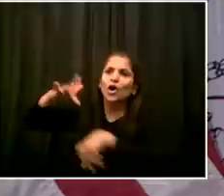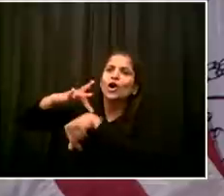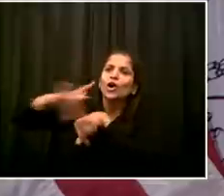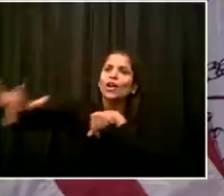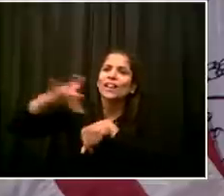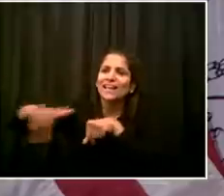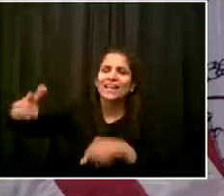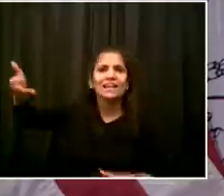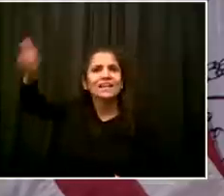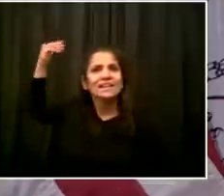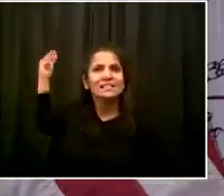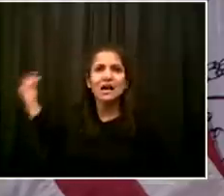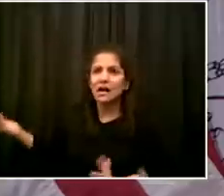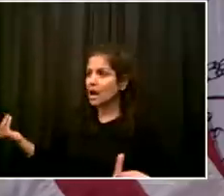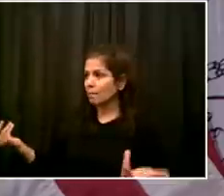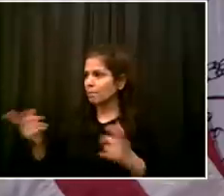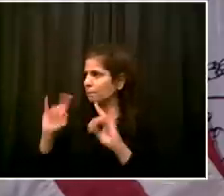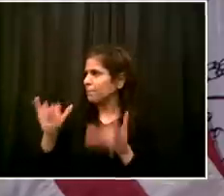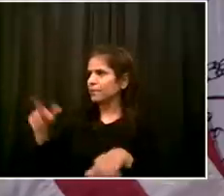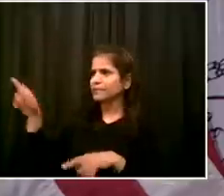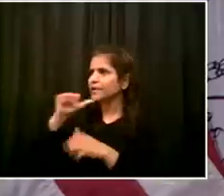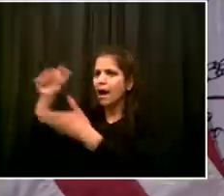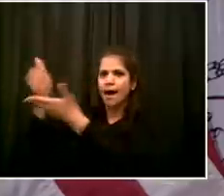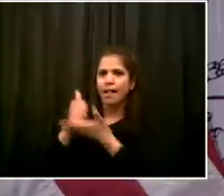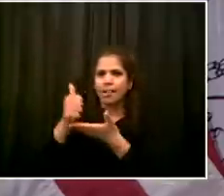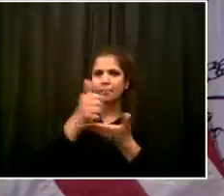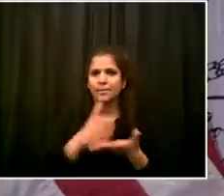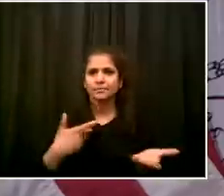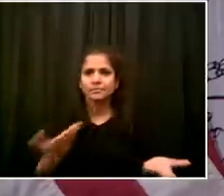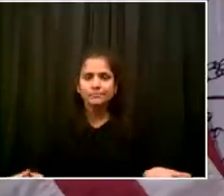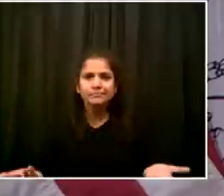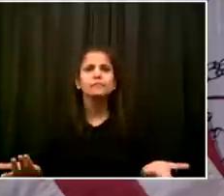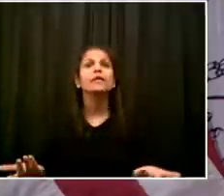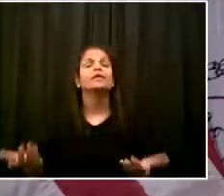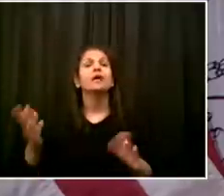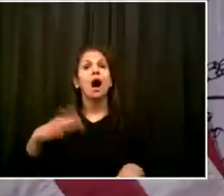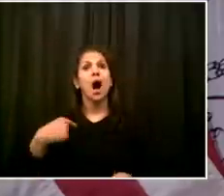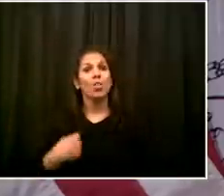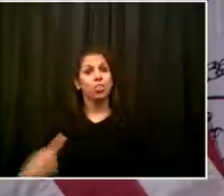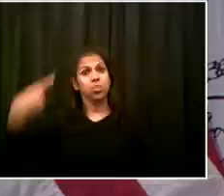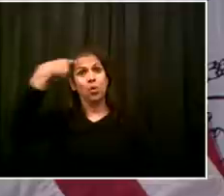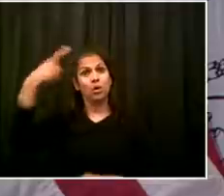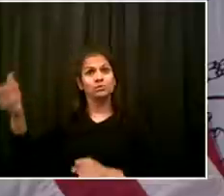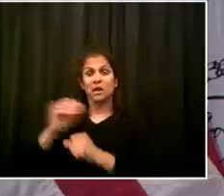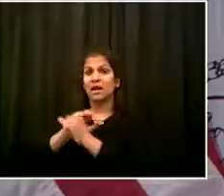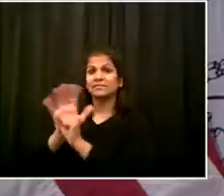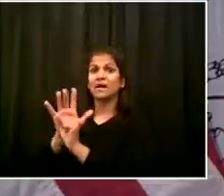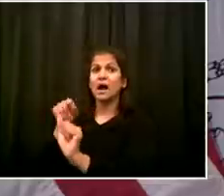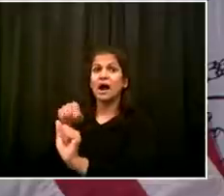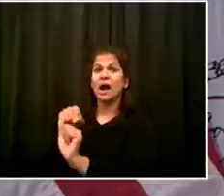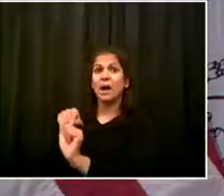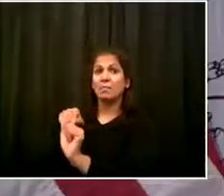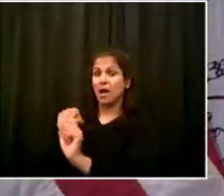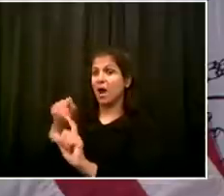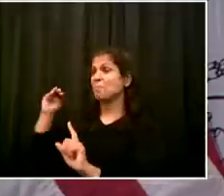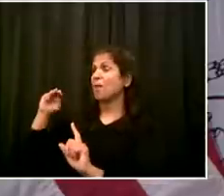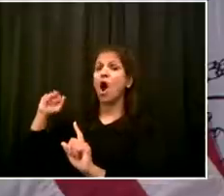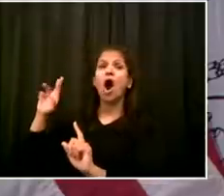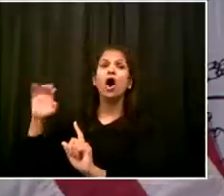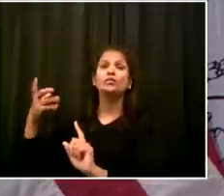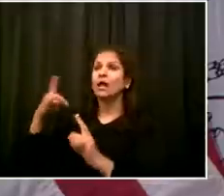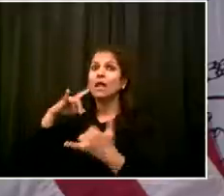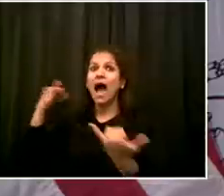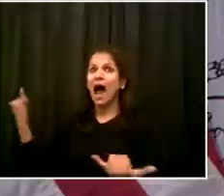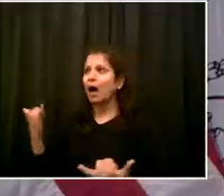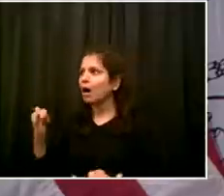and now more and more, it looks like it was February or even late January. And we just didn't have the testing to be able to give us the full picture.